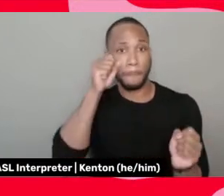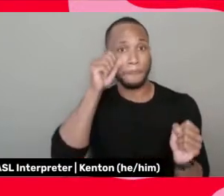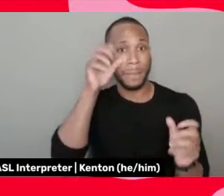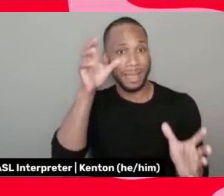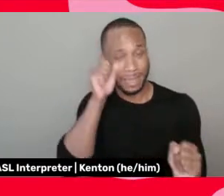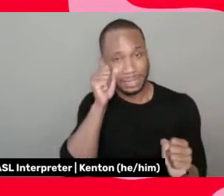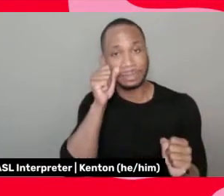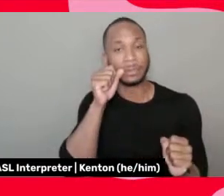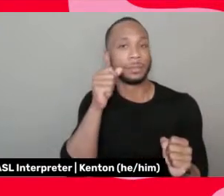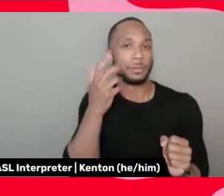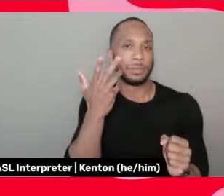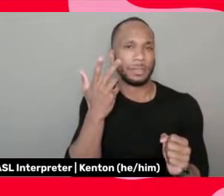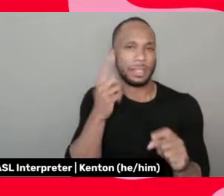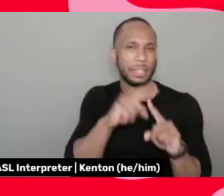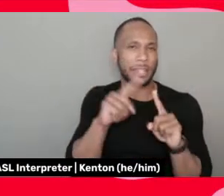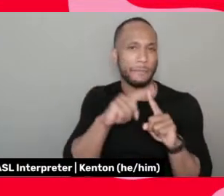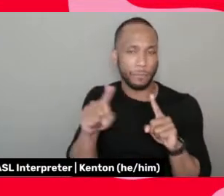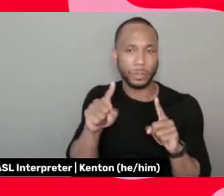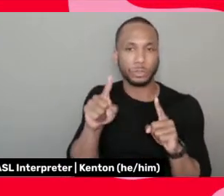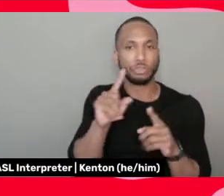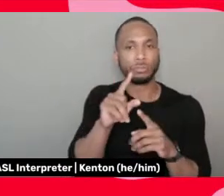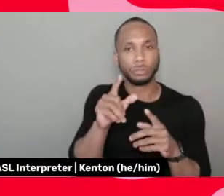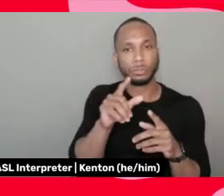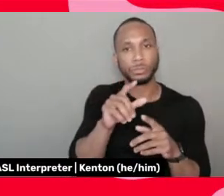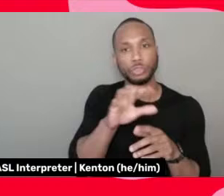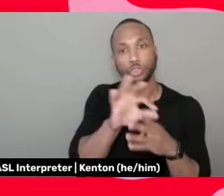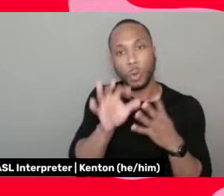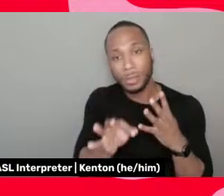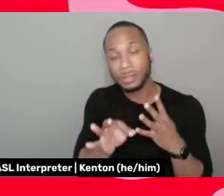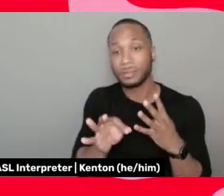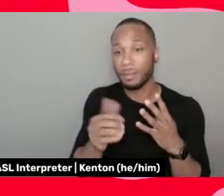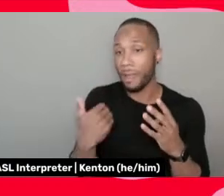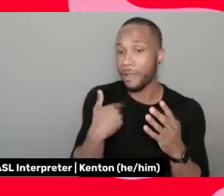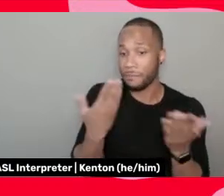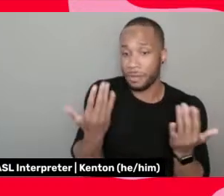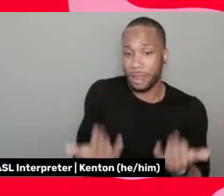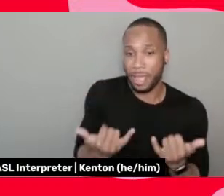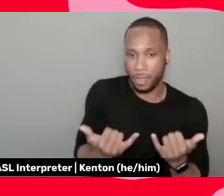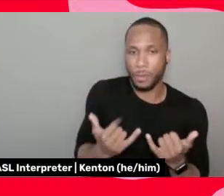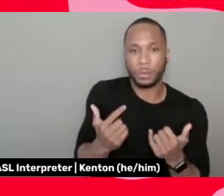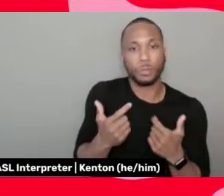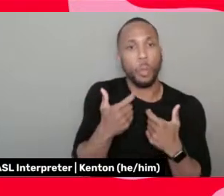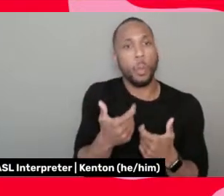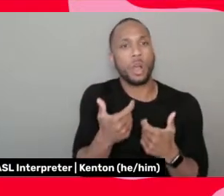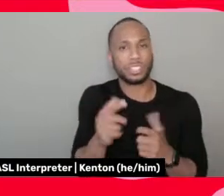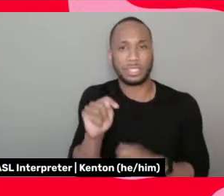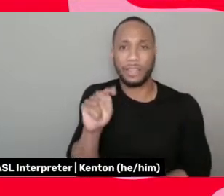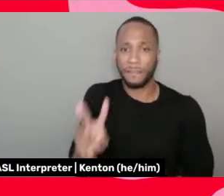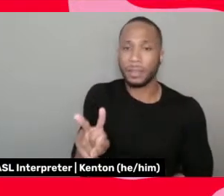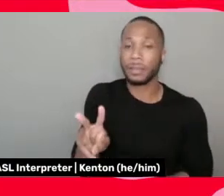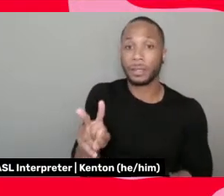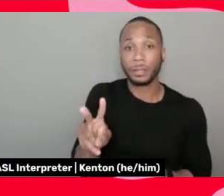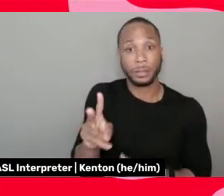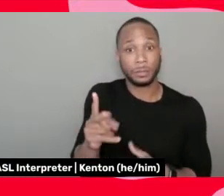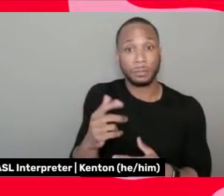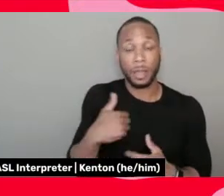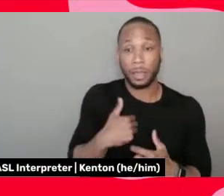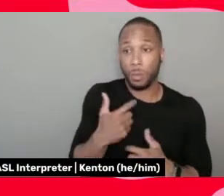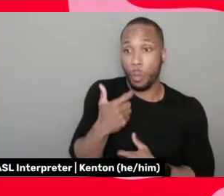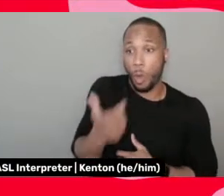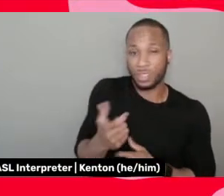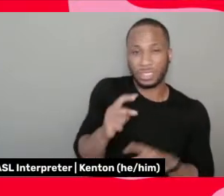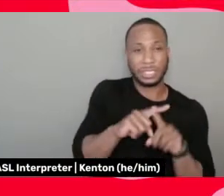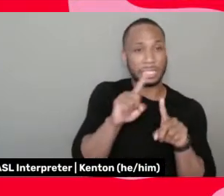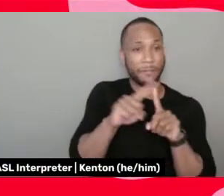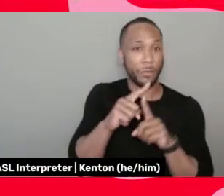the sort of choices that I'm getting now as a viewer, especially on TV, you know, to watch my experience, different